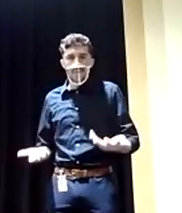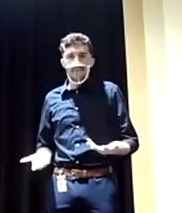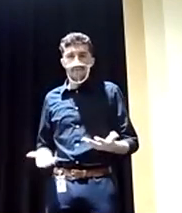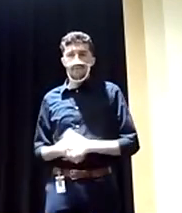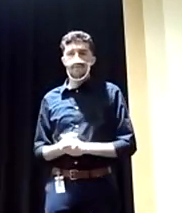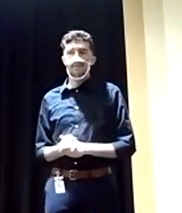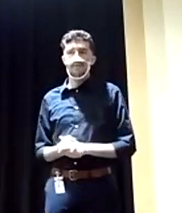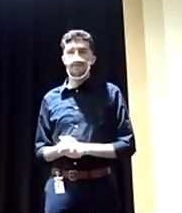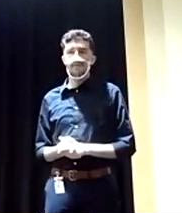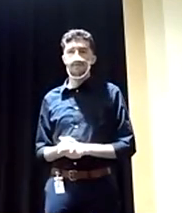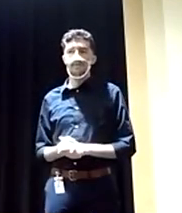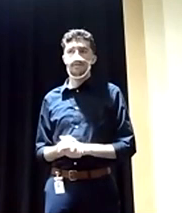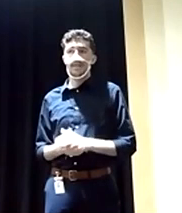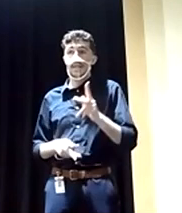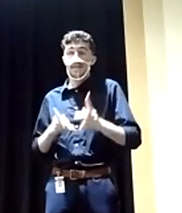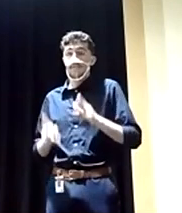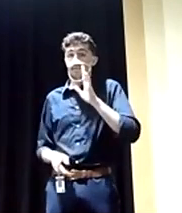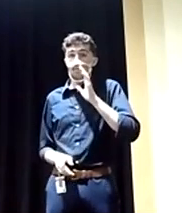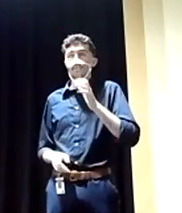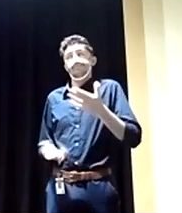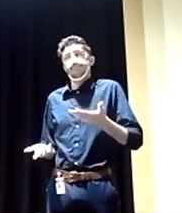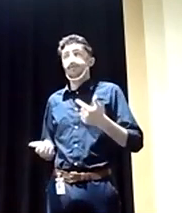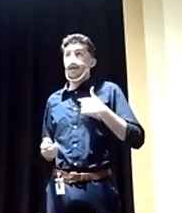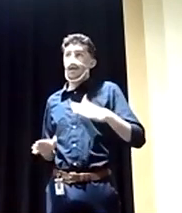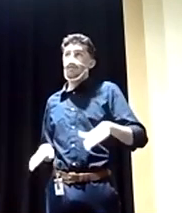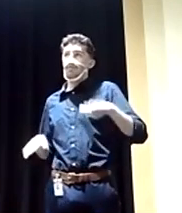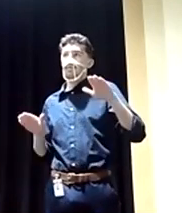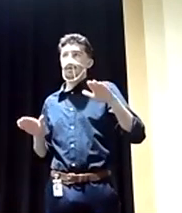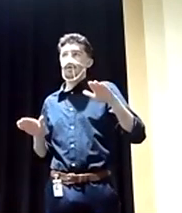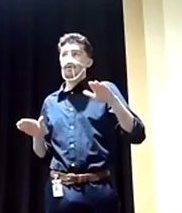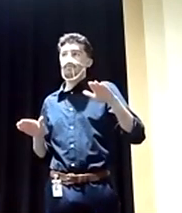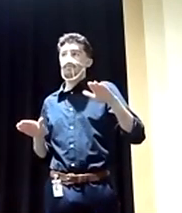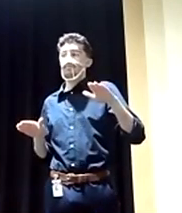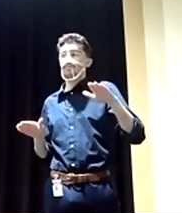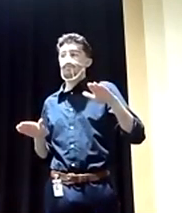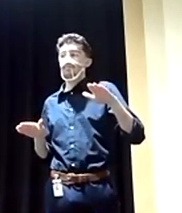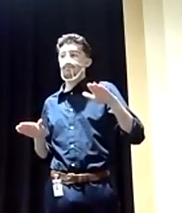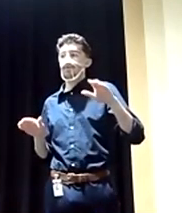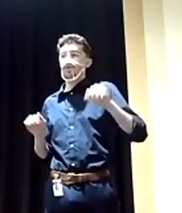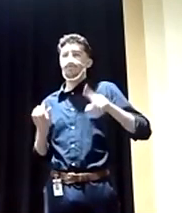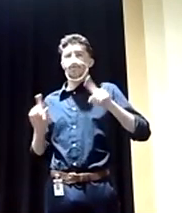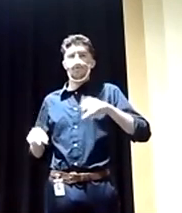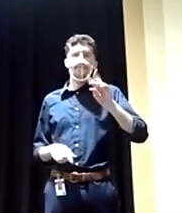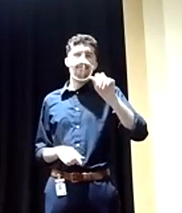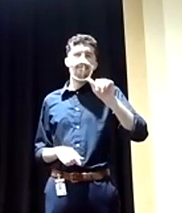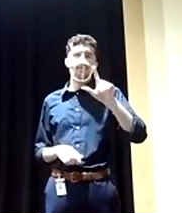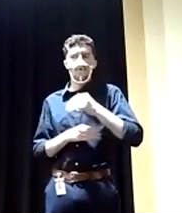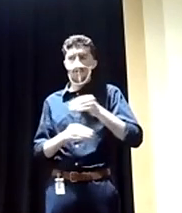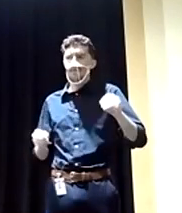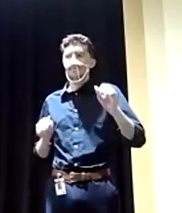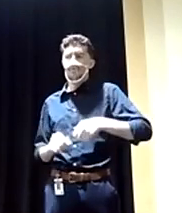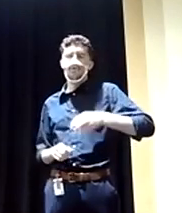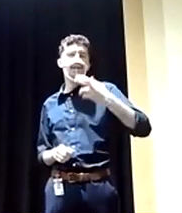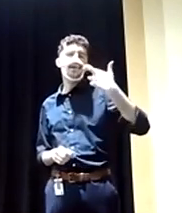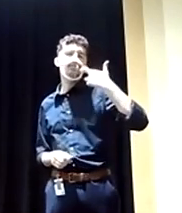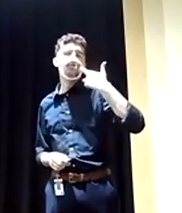people will not, when I grew up, Reagan could get an all out argument with you. could go to the Oval Office, have a cigar and eat jelly